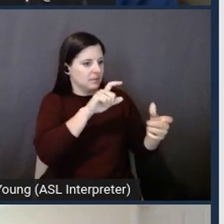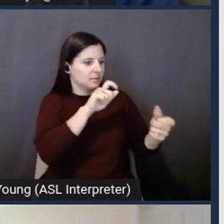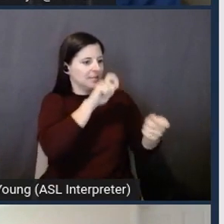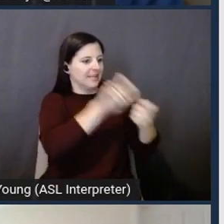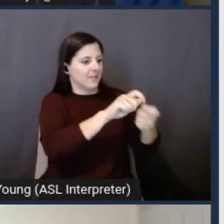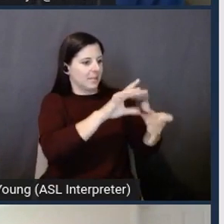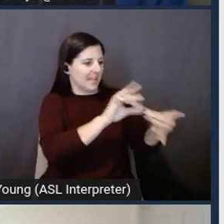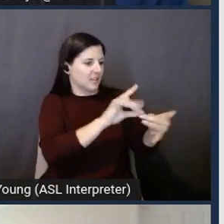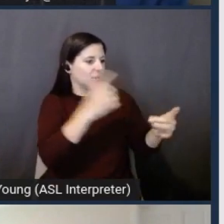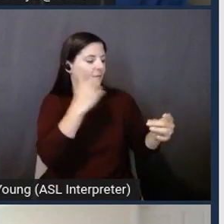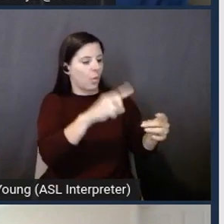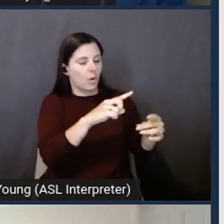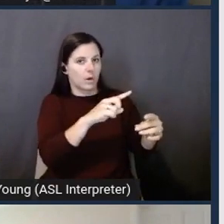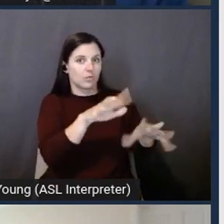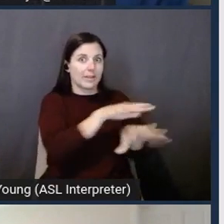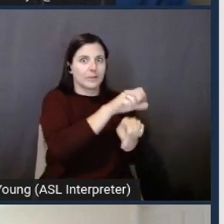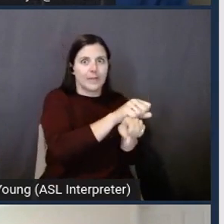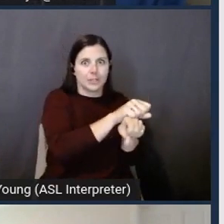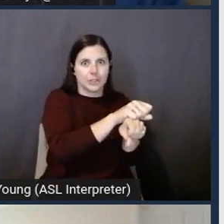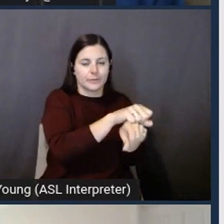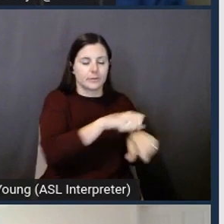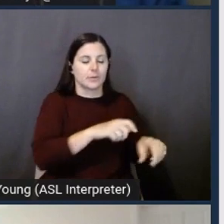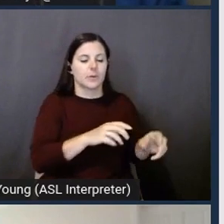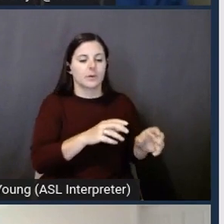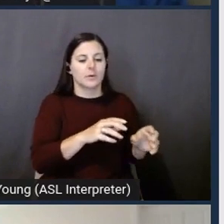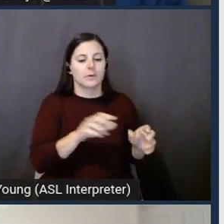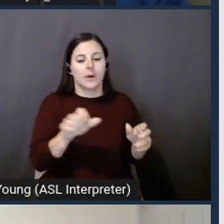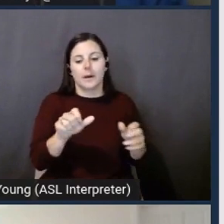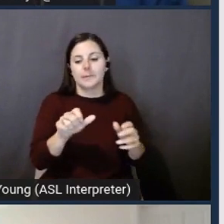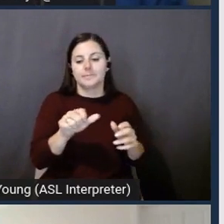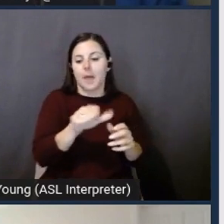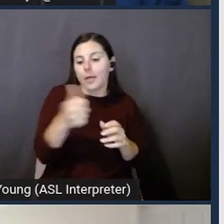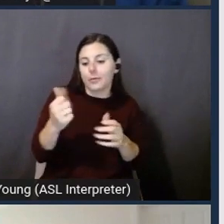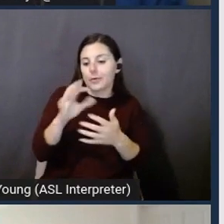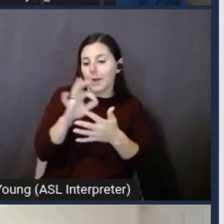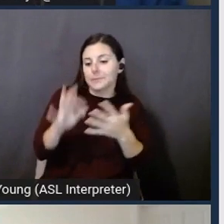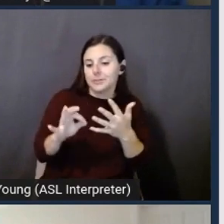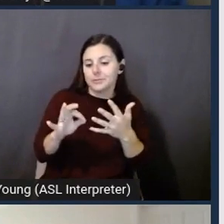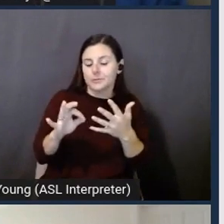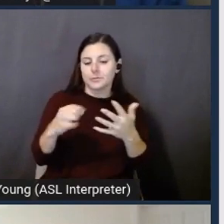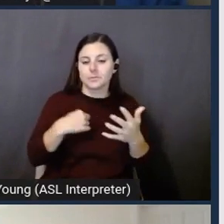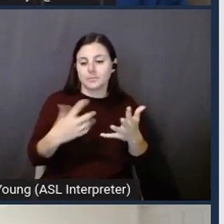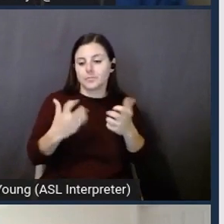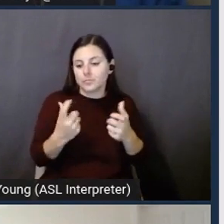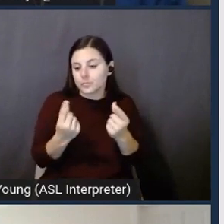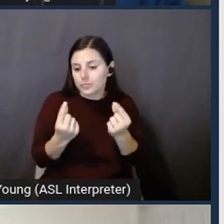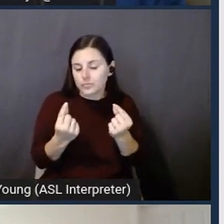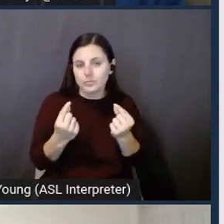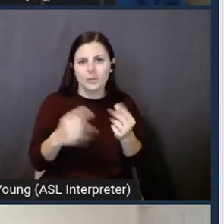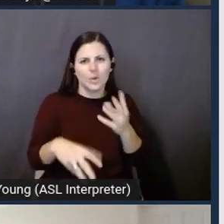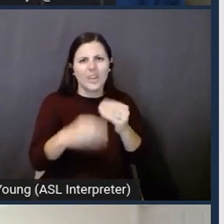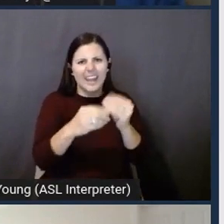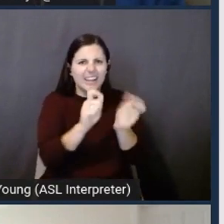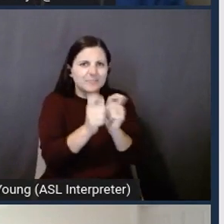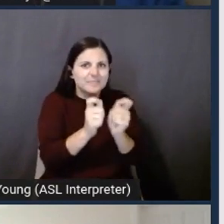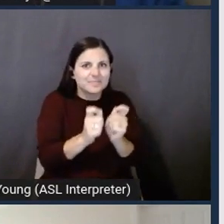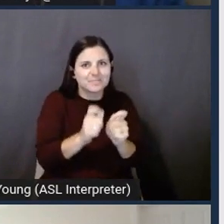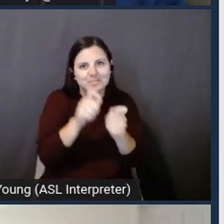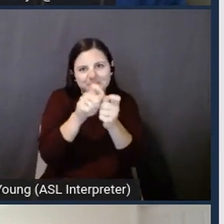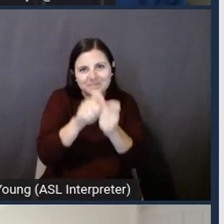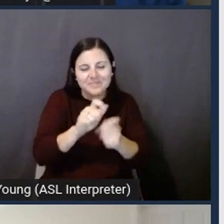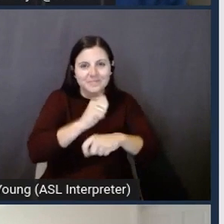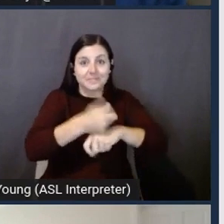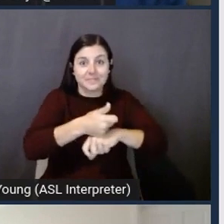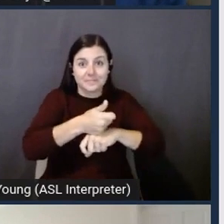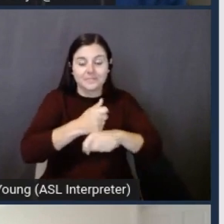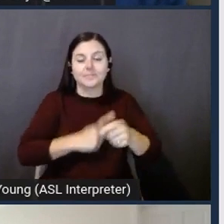And here are some of the options that I want to use when dialing, right? So you add your options there, as you'll see. And